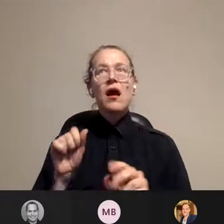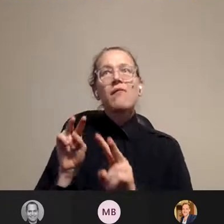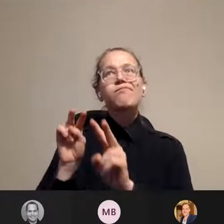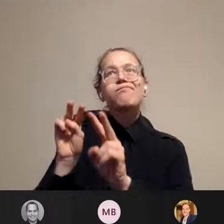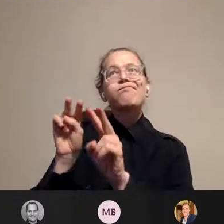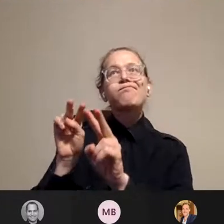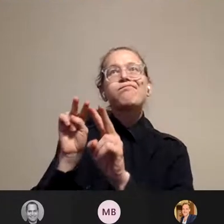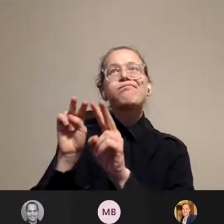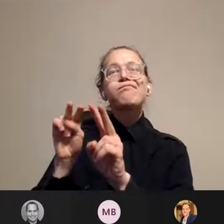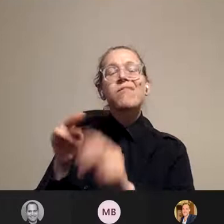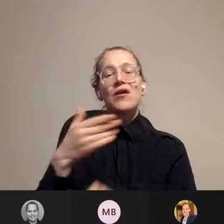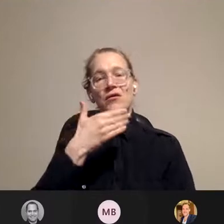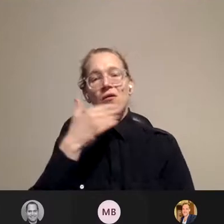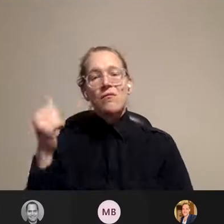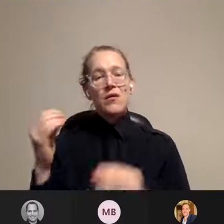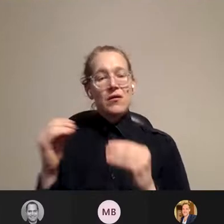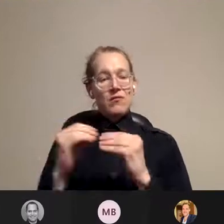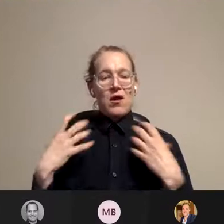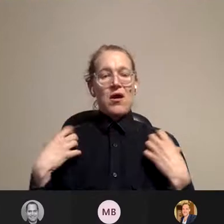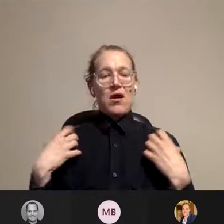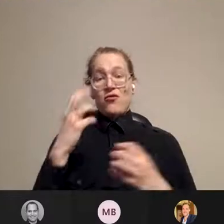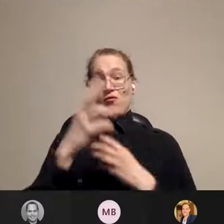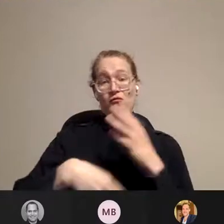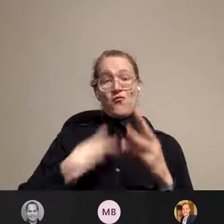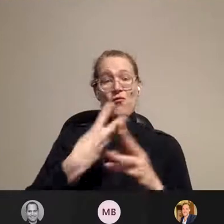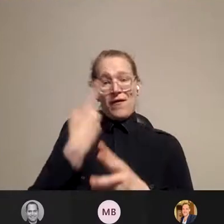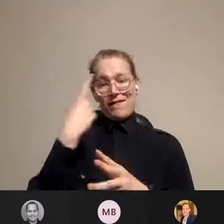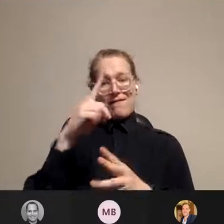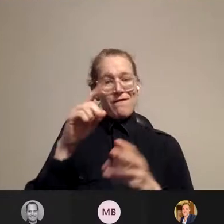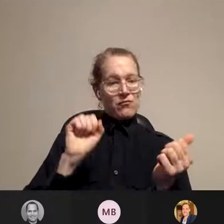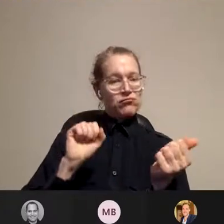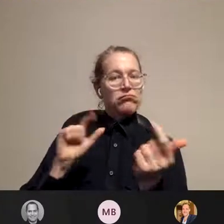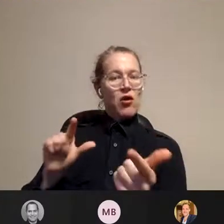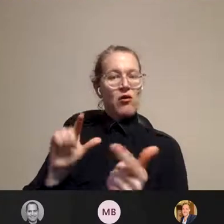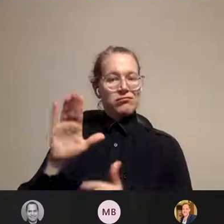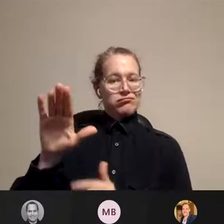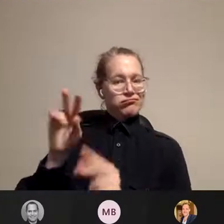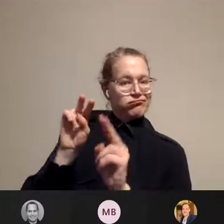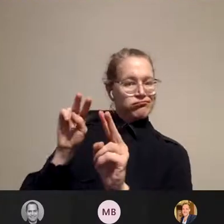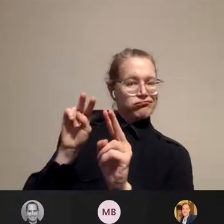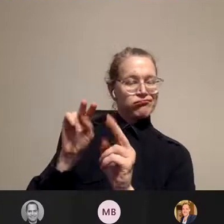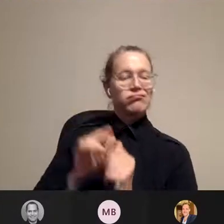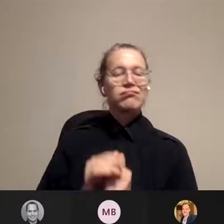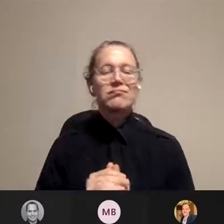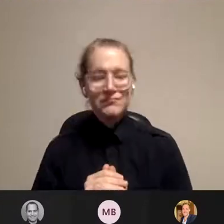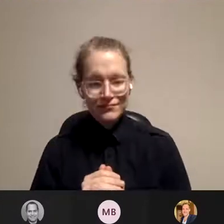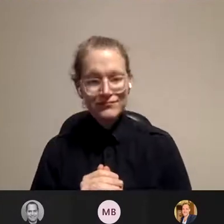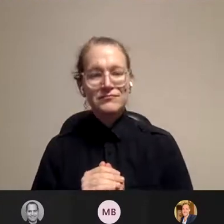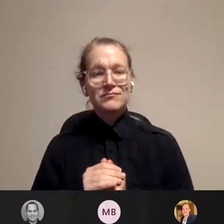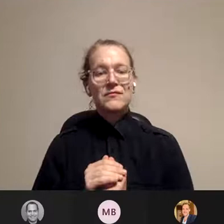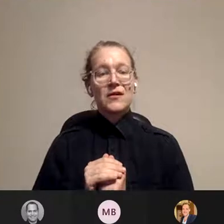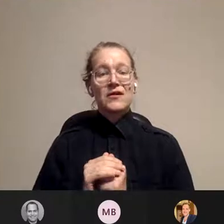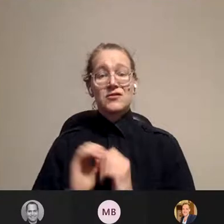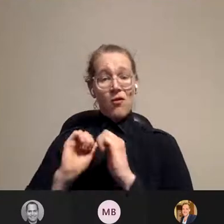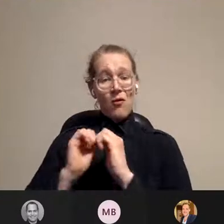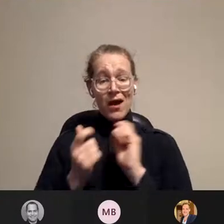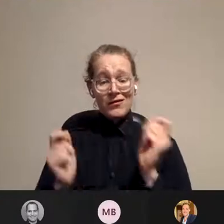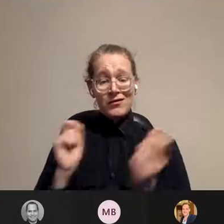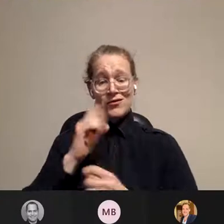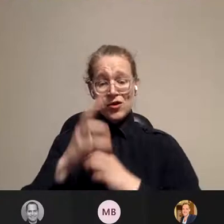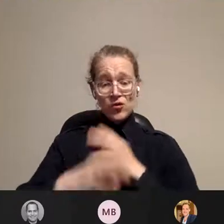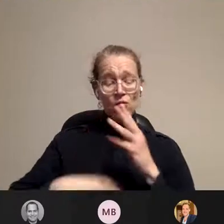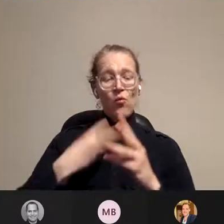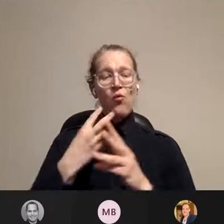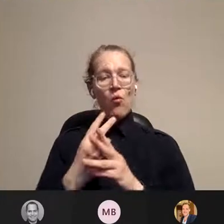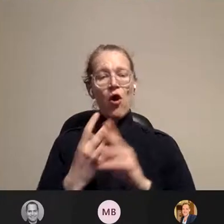of a better, healthier world for all. We should have the wisdom to achieve that world through gradual reform guided by reason.